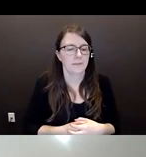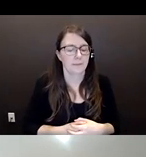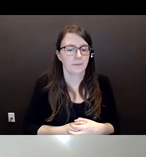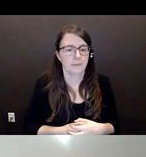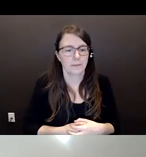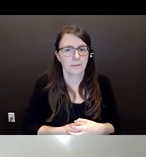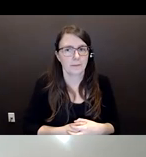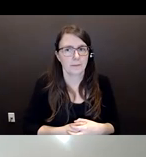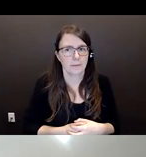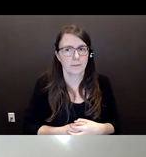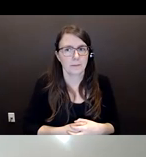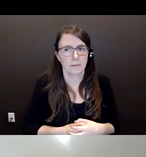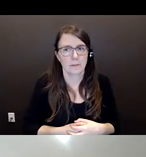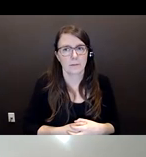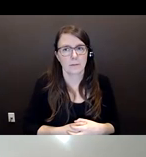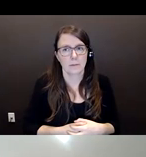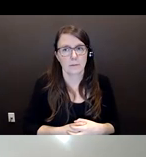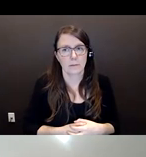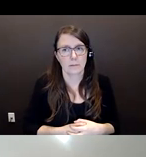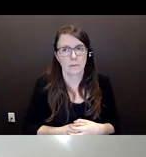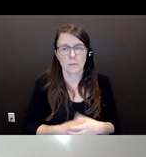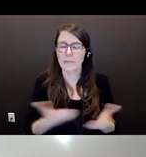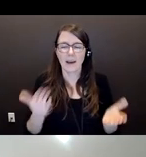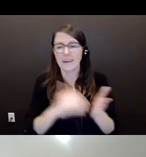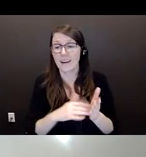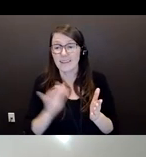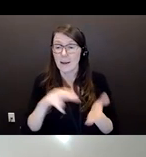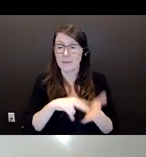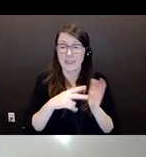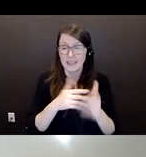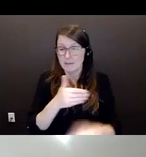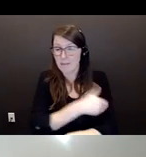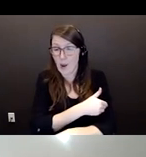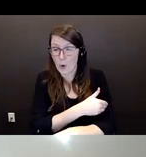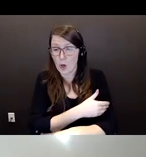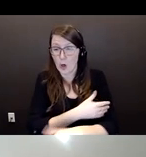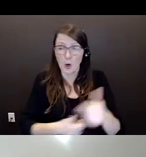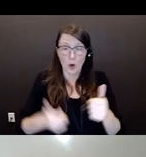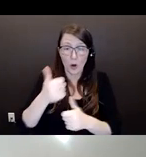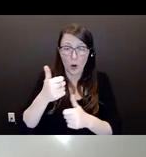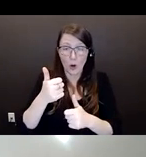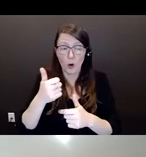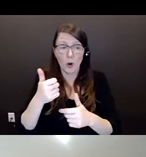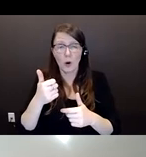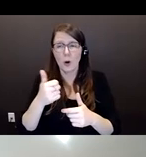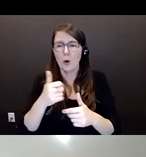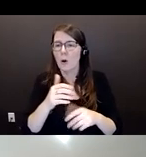and not having power over someone else. I'm not asking you to overpower me. I am asking you to